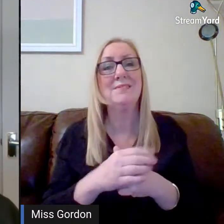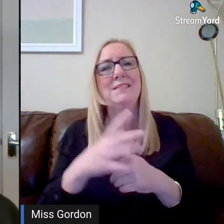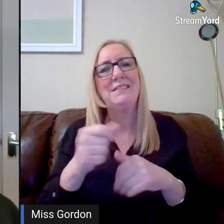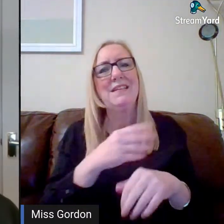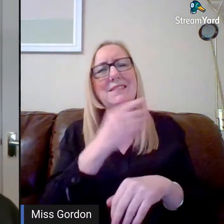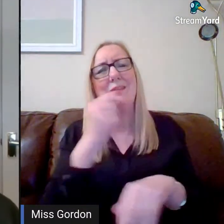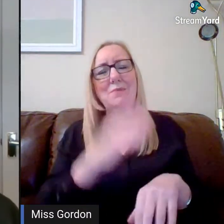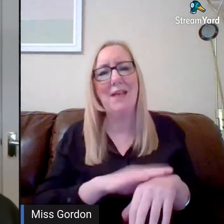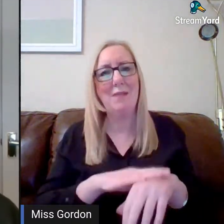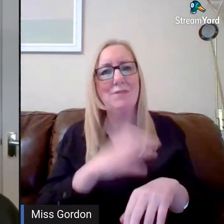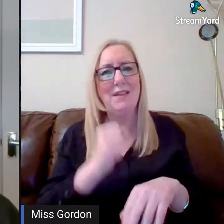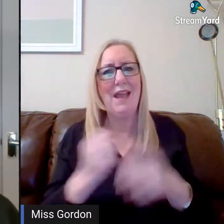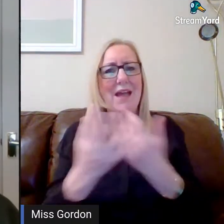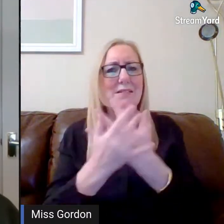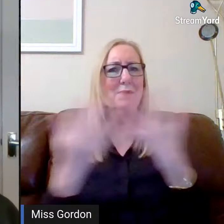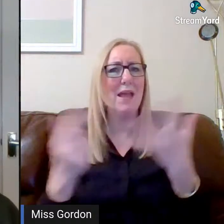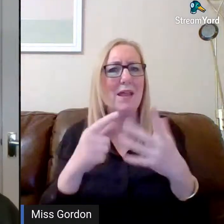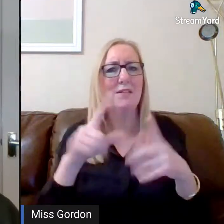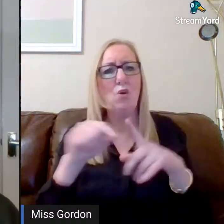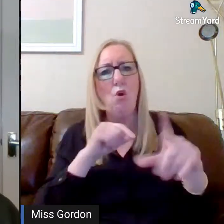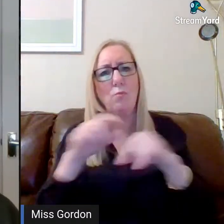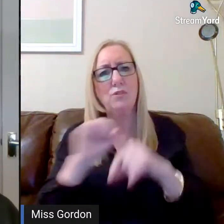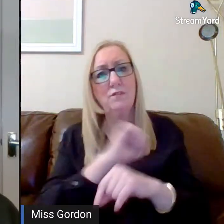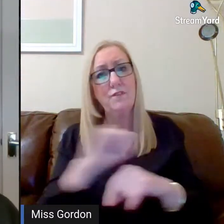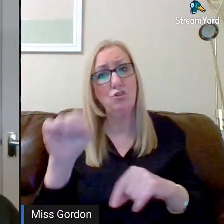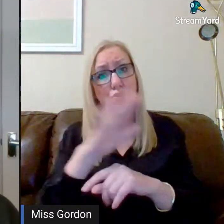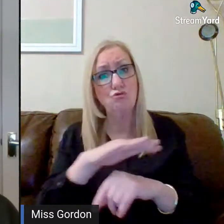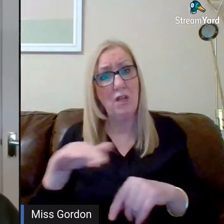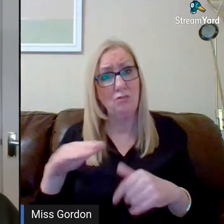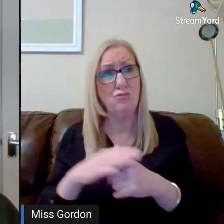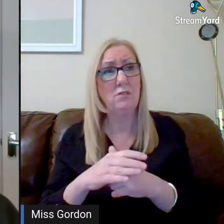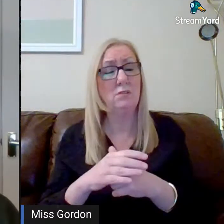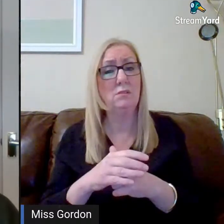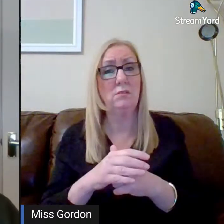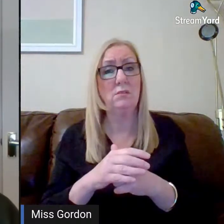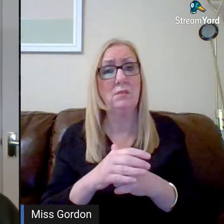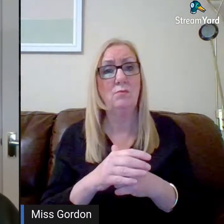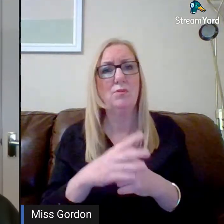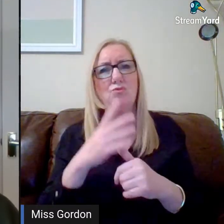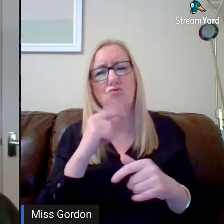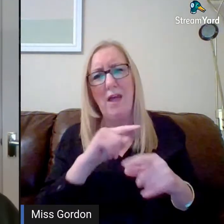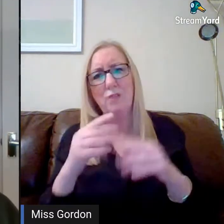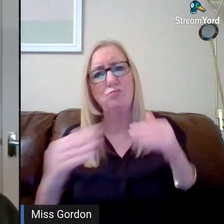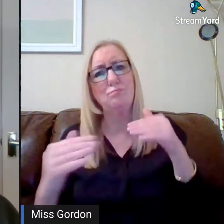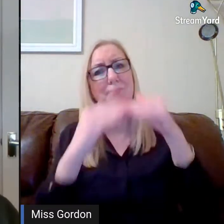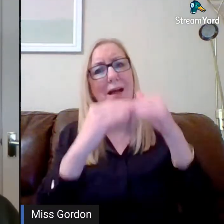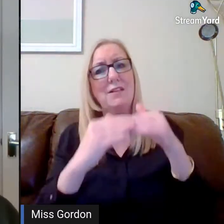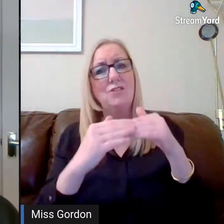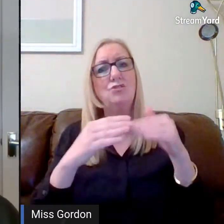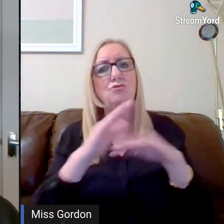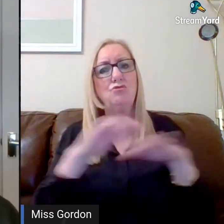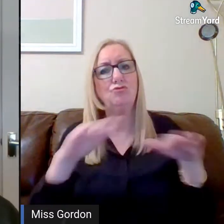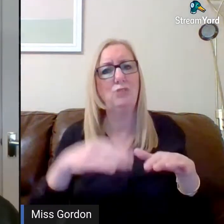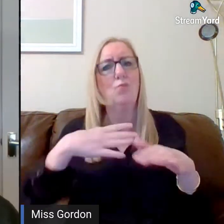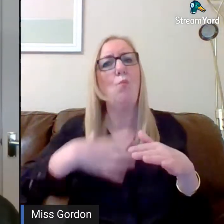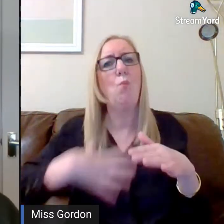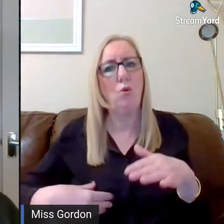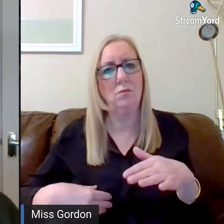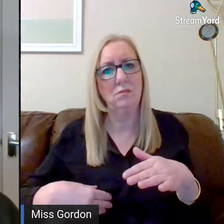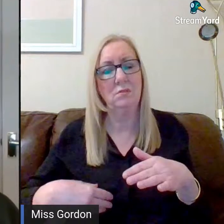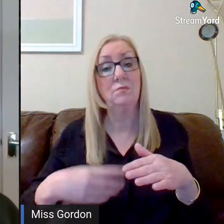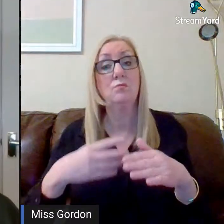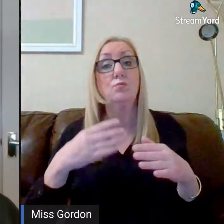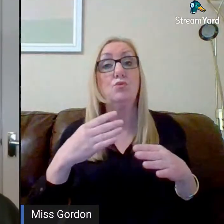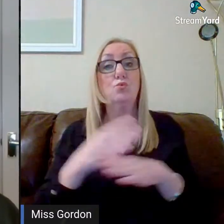of effort to get as many of the options for your children as we possibly can. And we do that by building a bespoke timetable every single year.